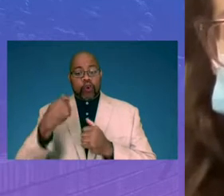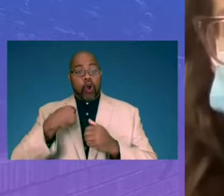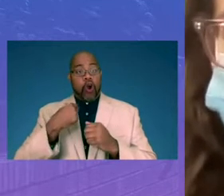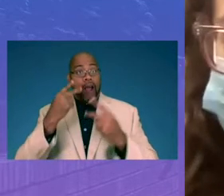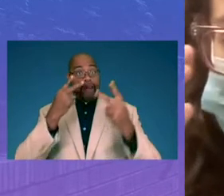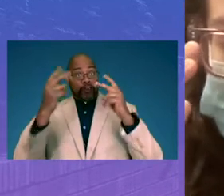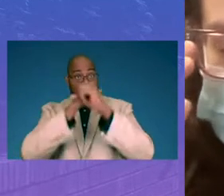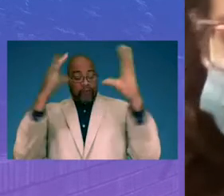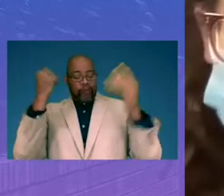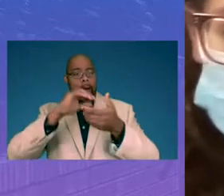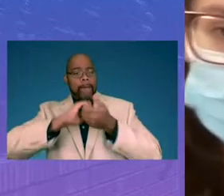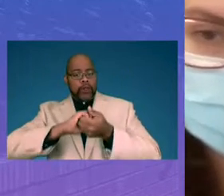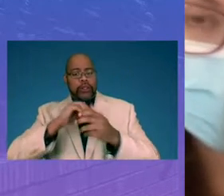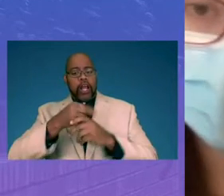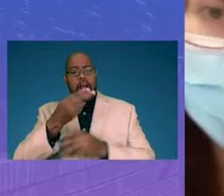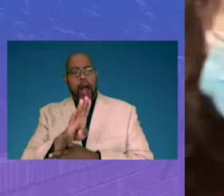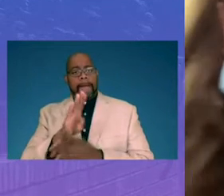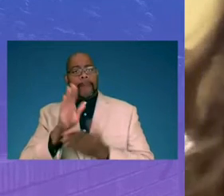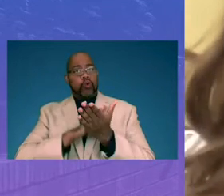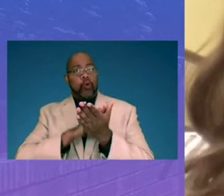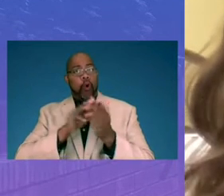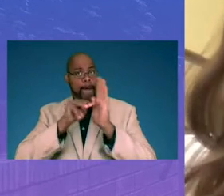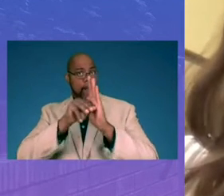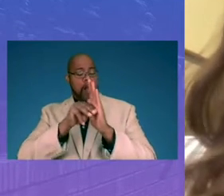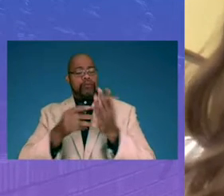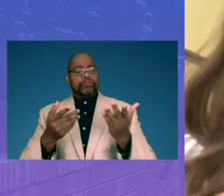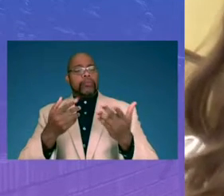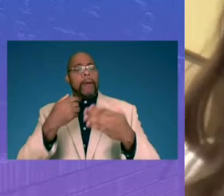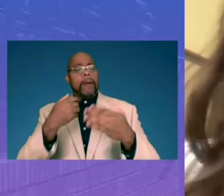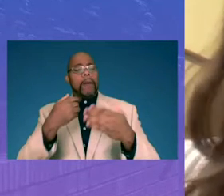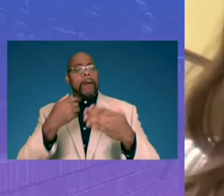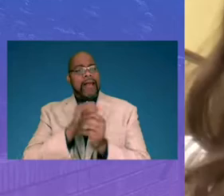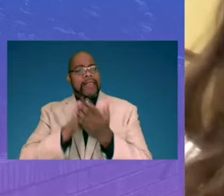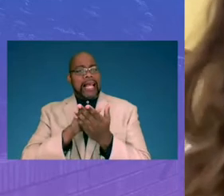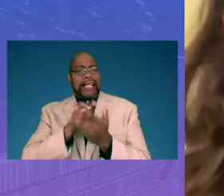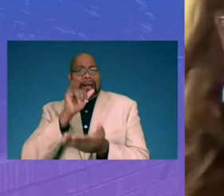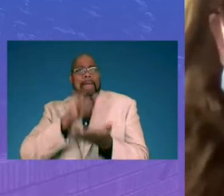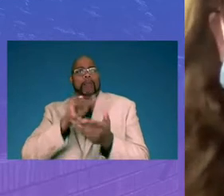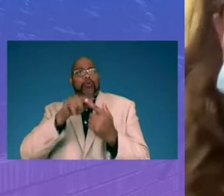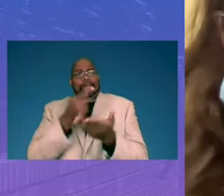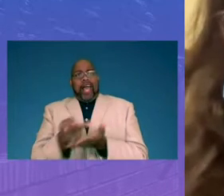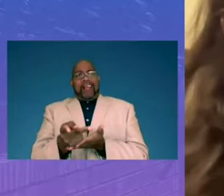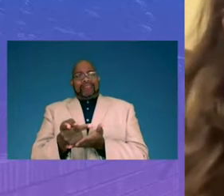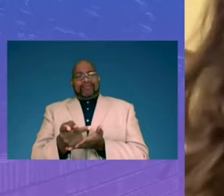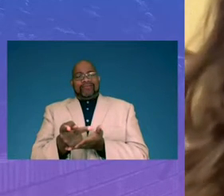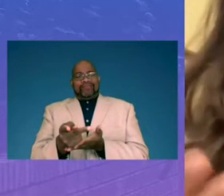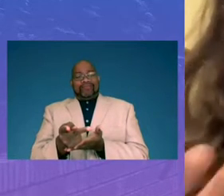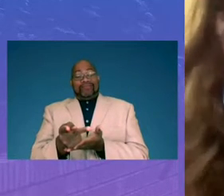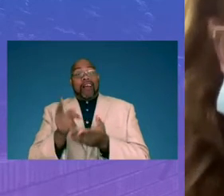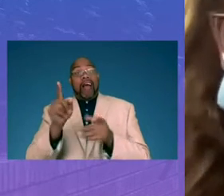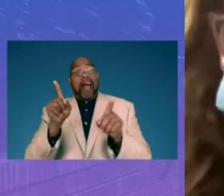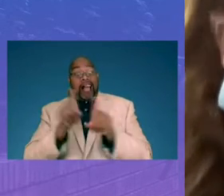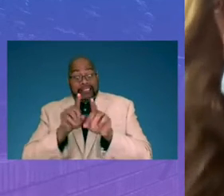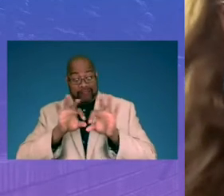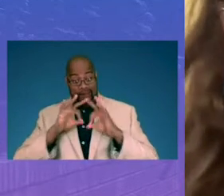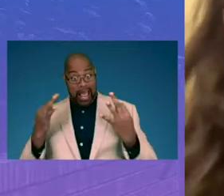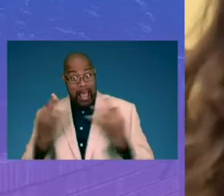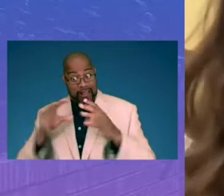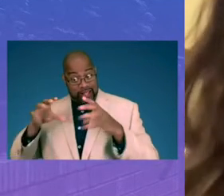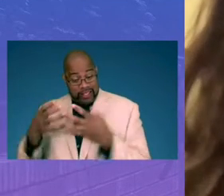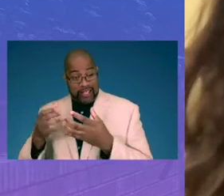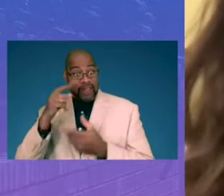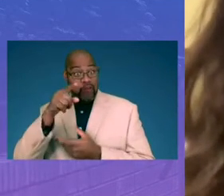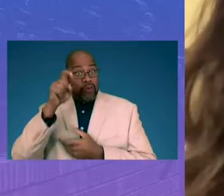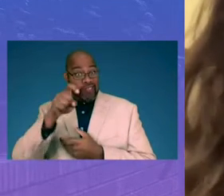in the Hub School model is to make it impossible to fail. So as a family, if you need a thing,